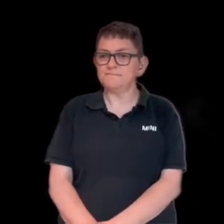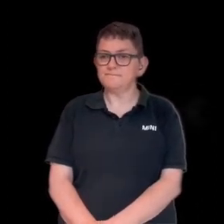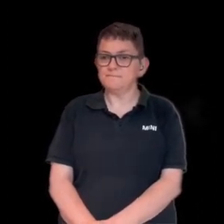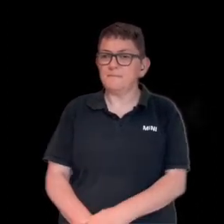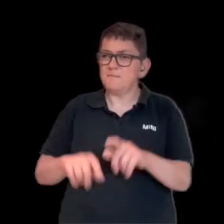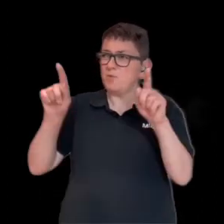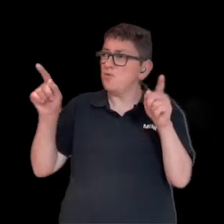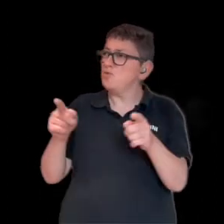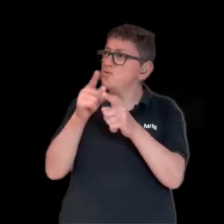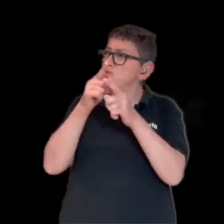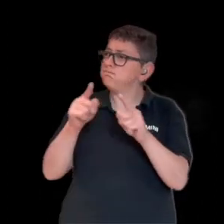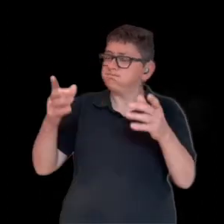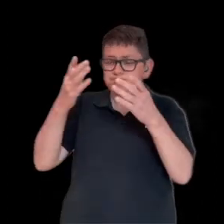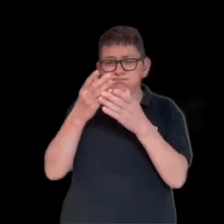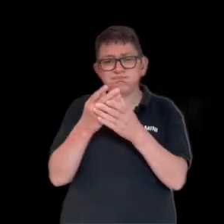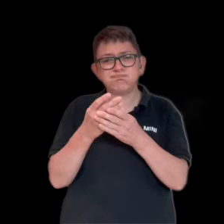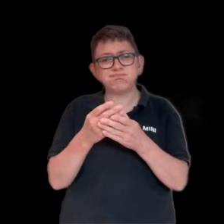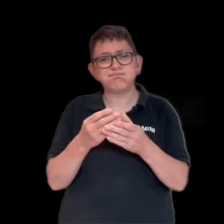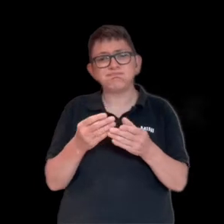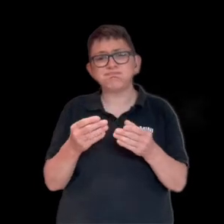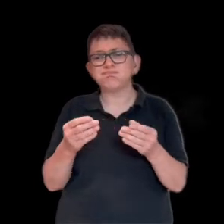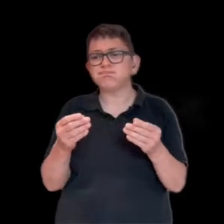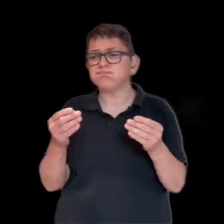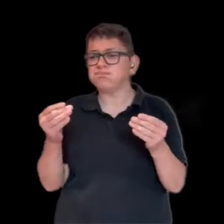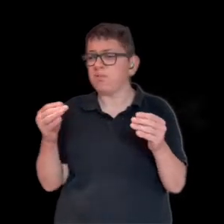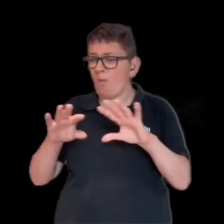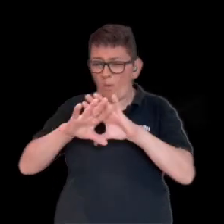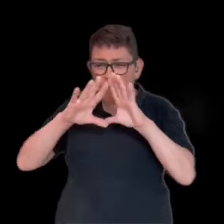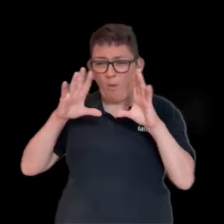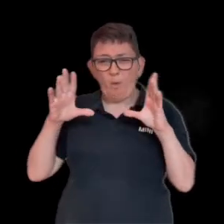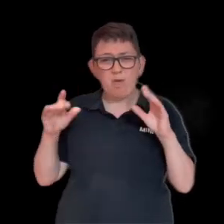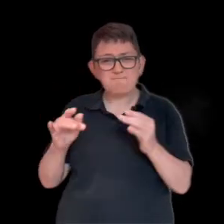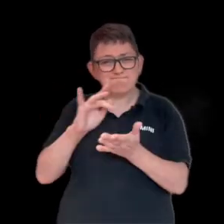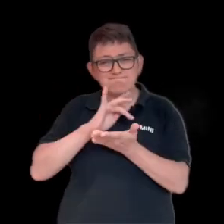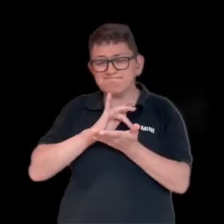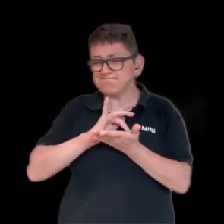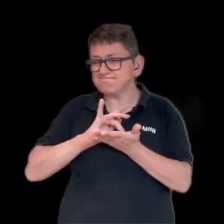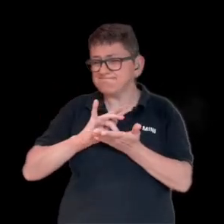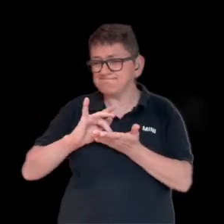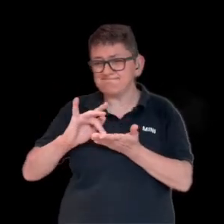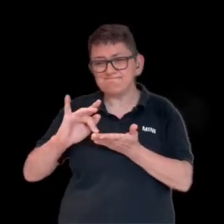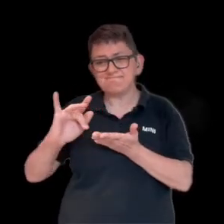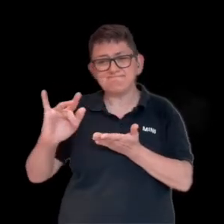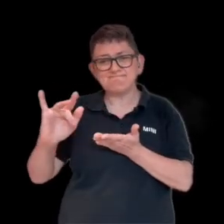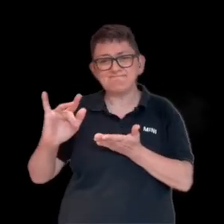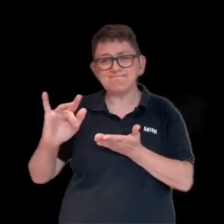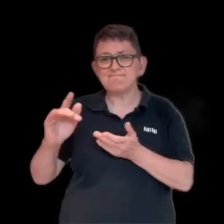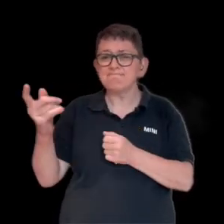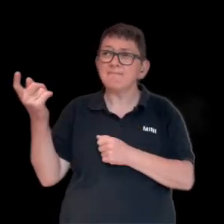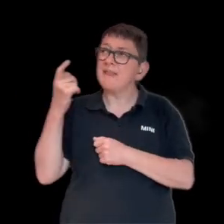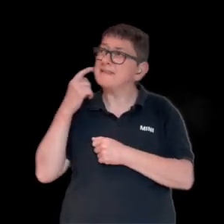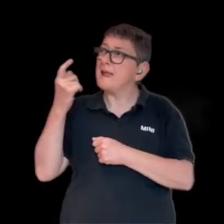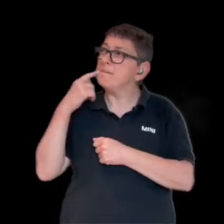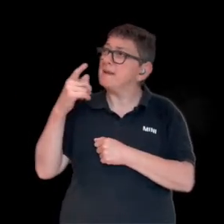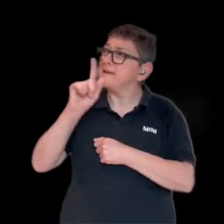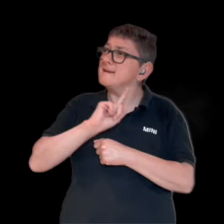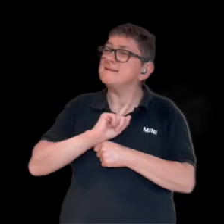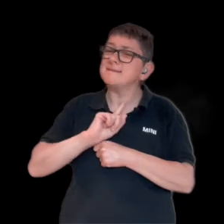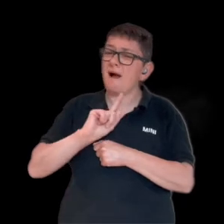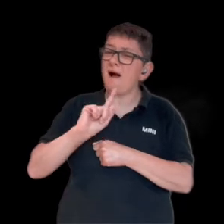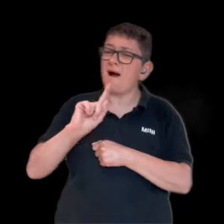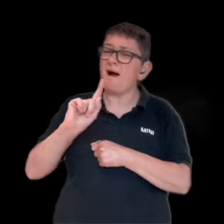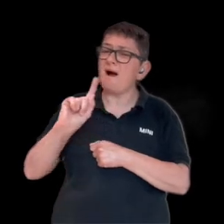When the music fades, all is stripped away, and I